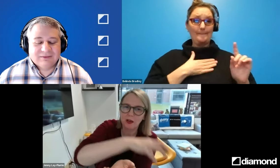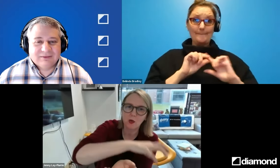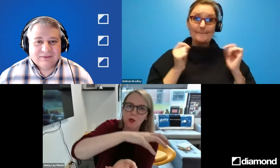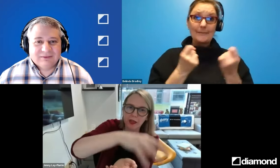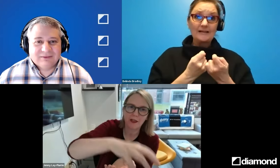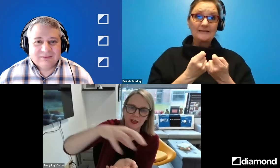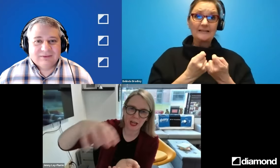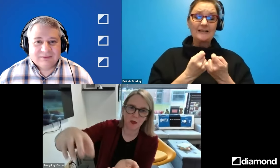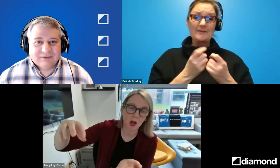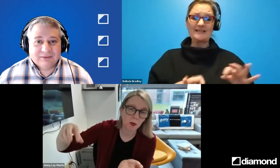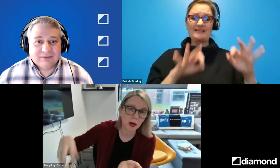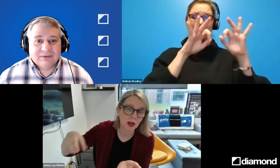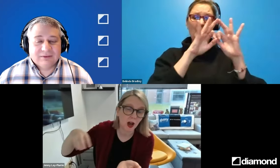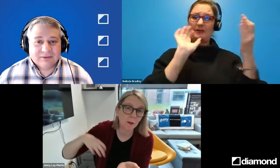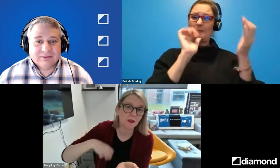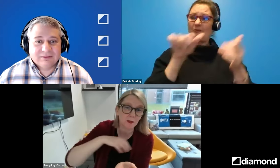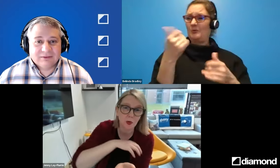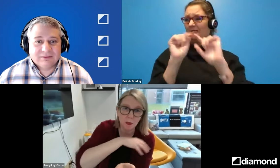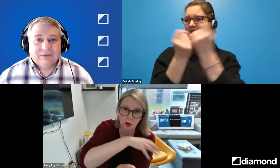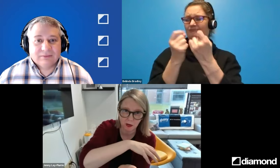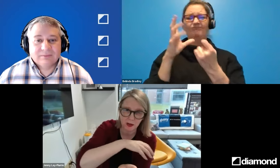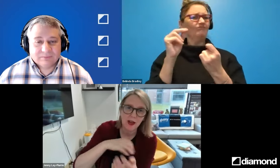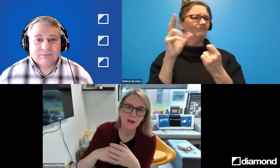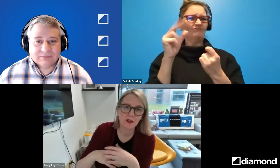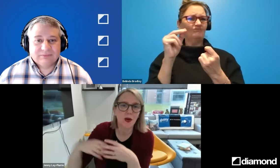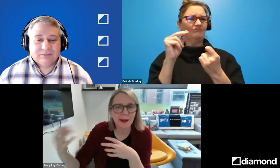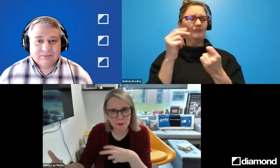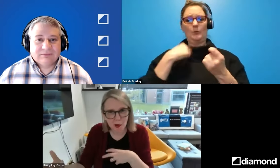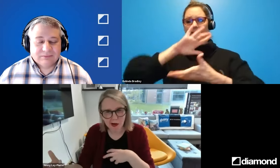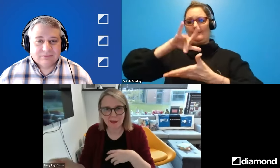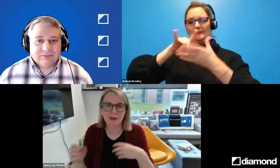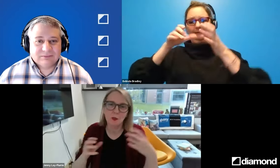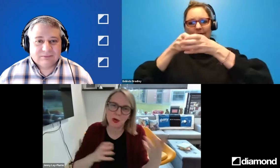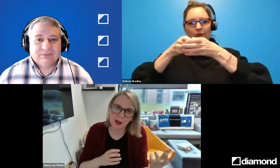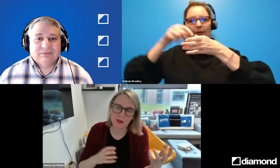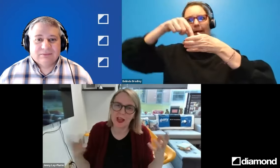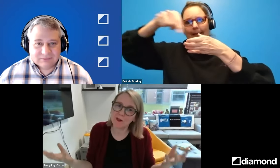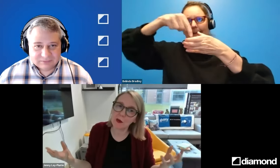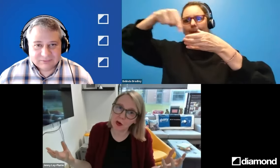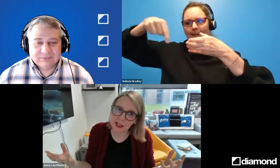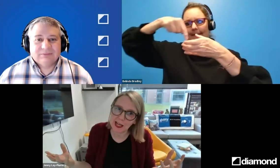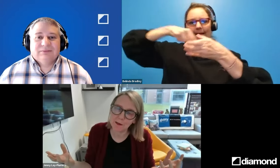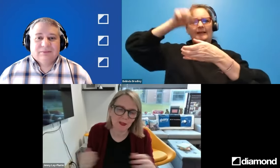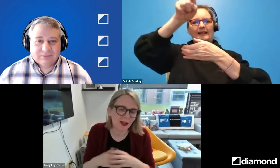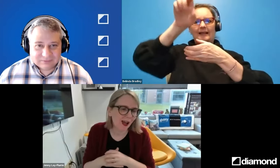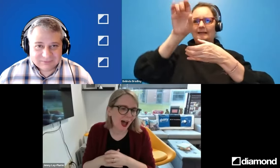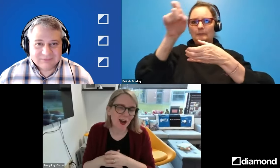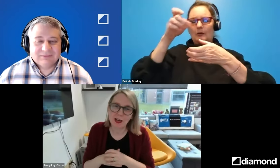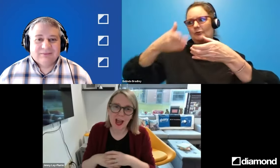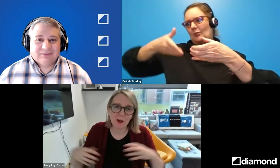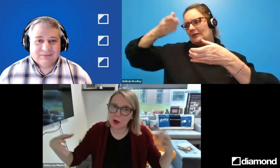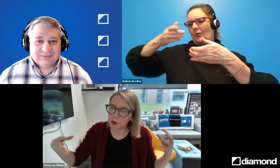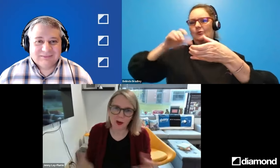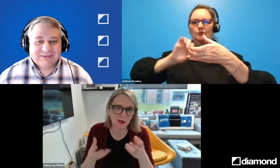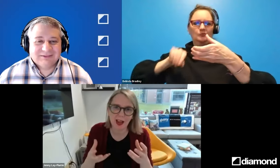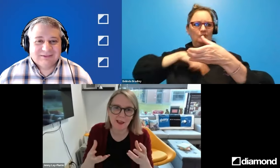as important as all the other teams. We operate in a hub and spoke model. So Xbox windows, they have their own teams. And